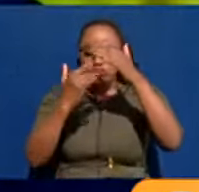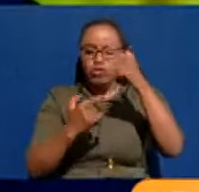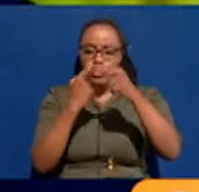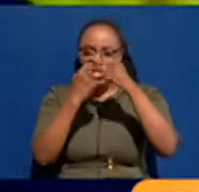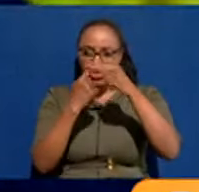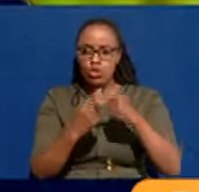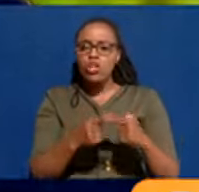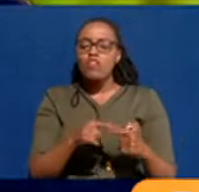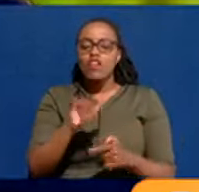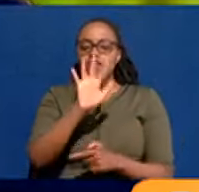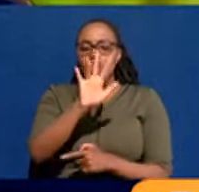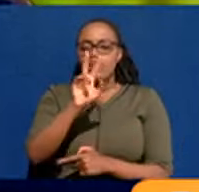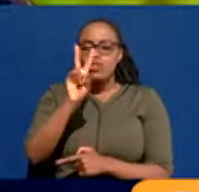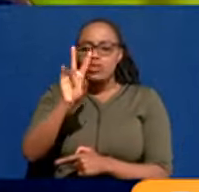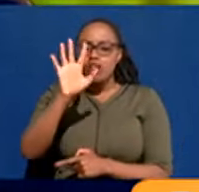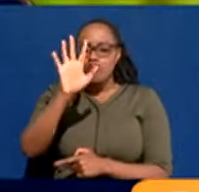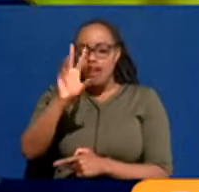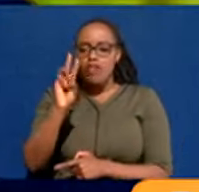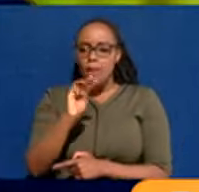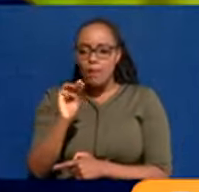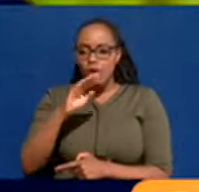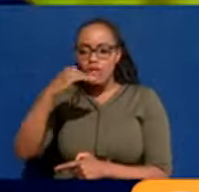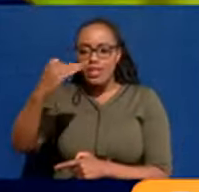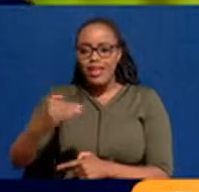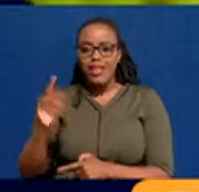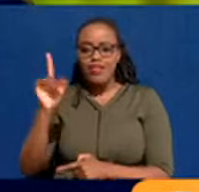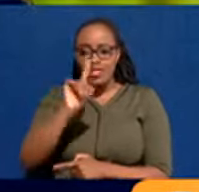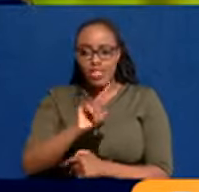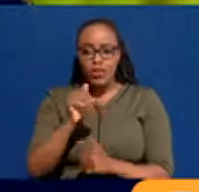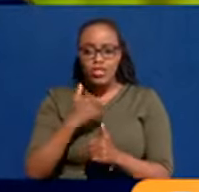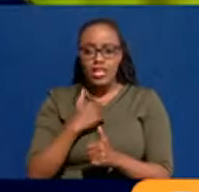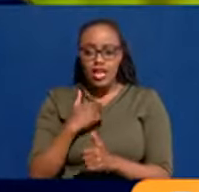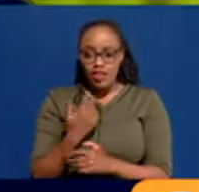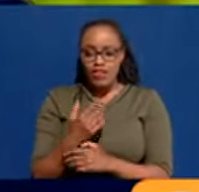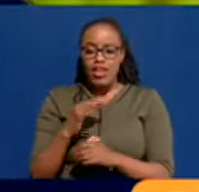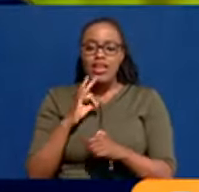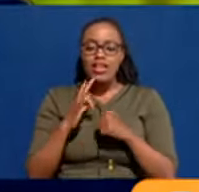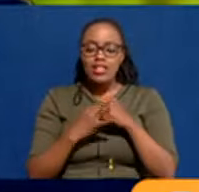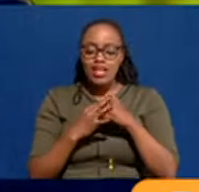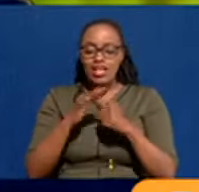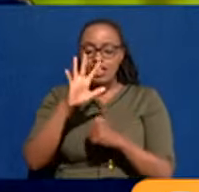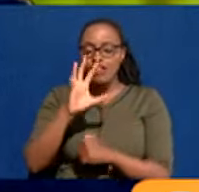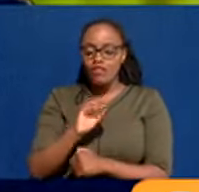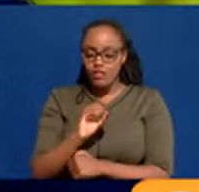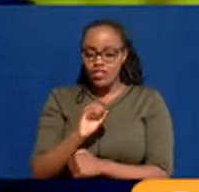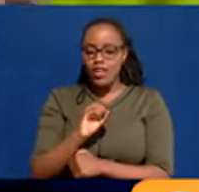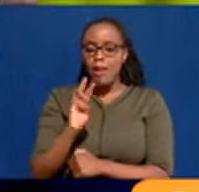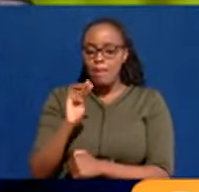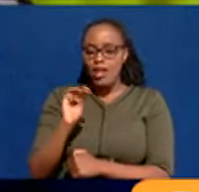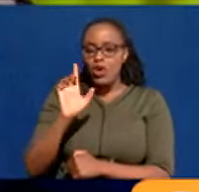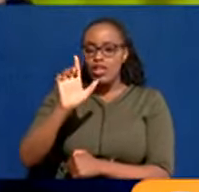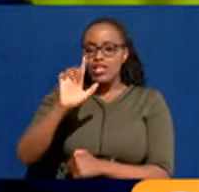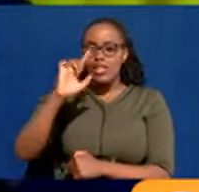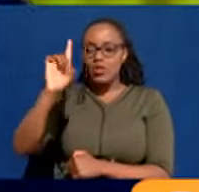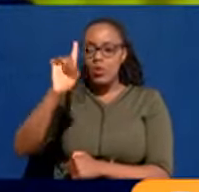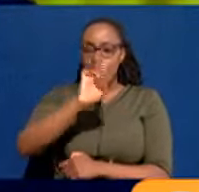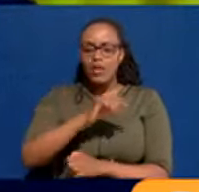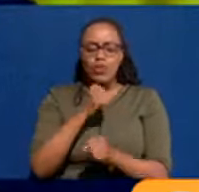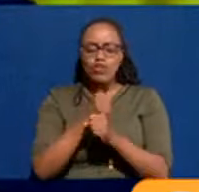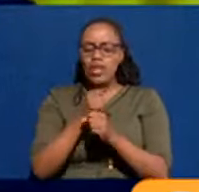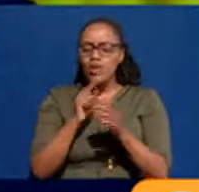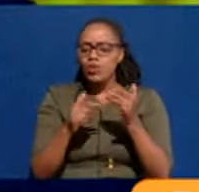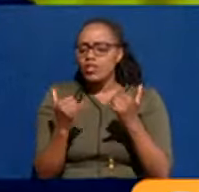giving us 525 million liters per day. The need in Nairobi is 850 million liters per day. What have we done in the meantime?